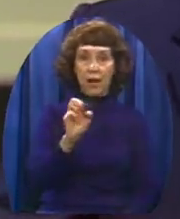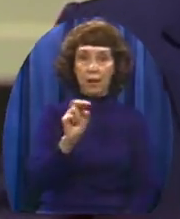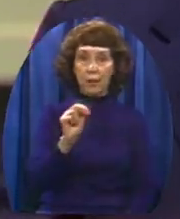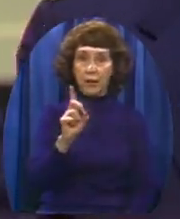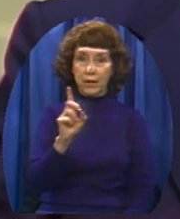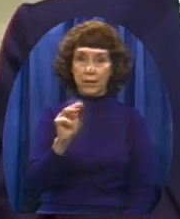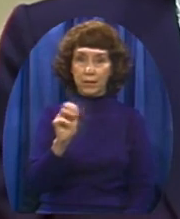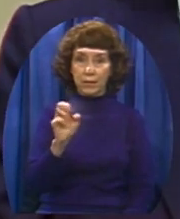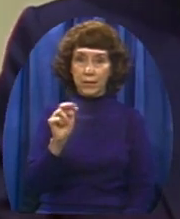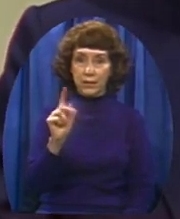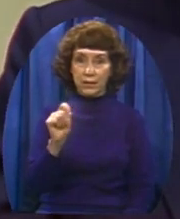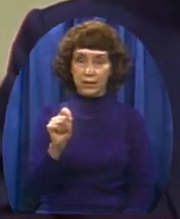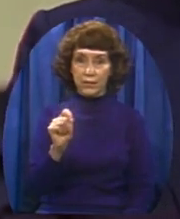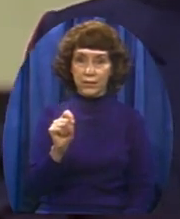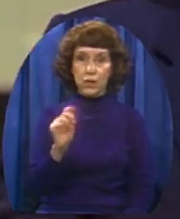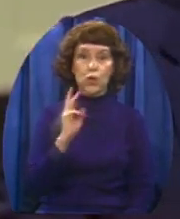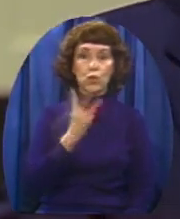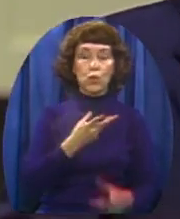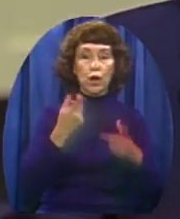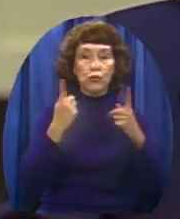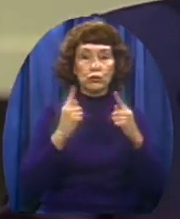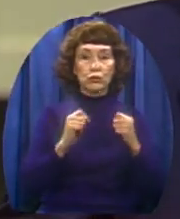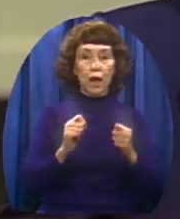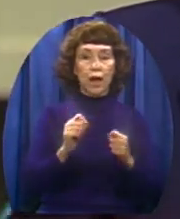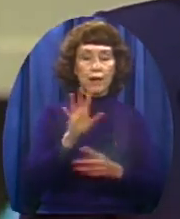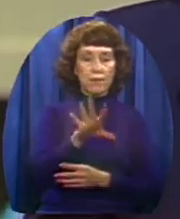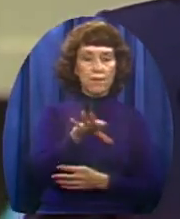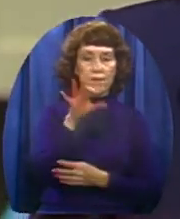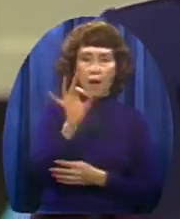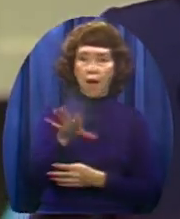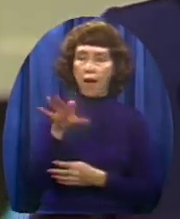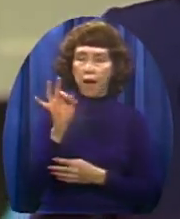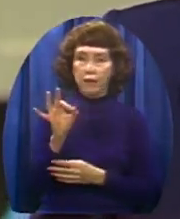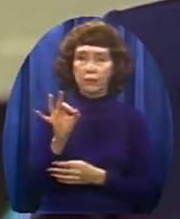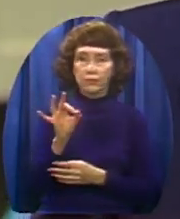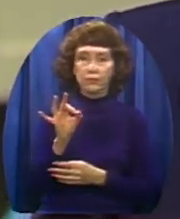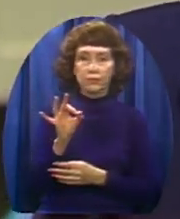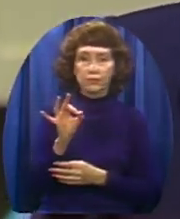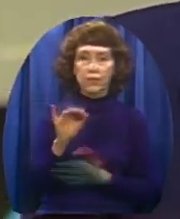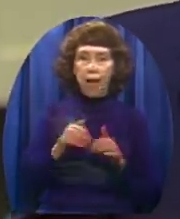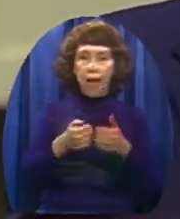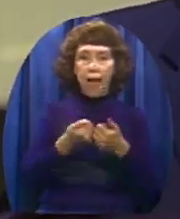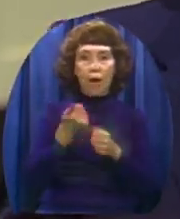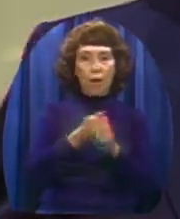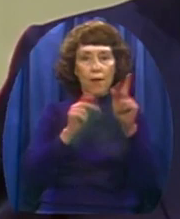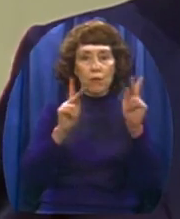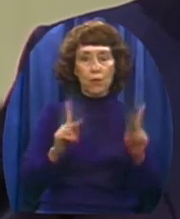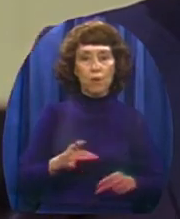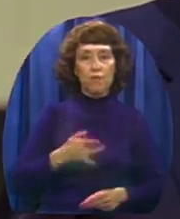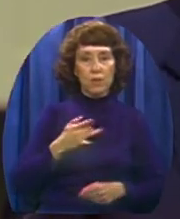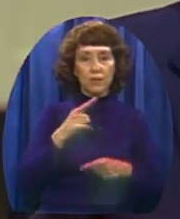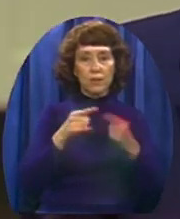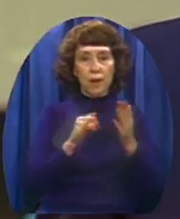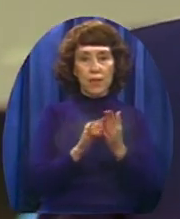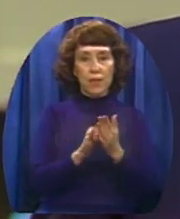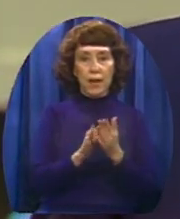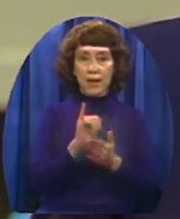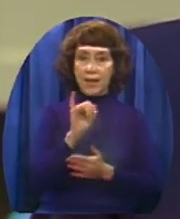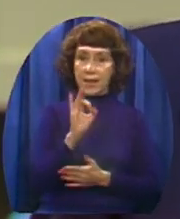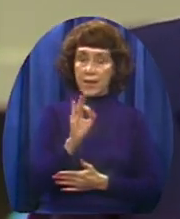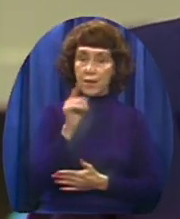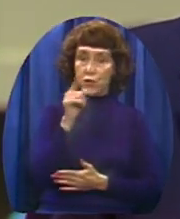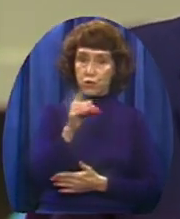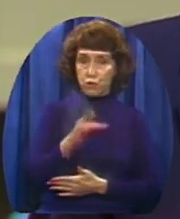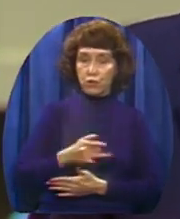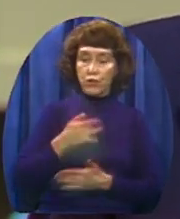We're trying to find out how everybody feels on the subject. And if you feel that America's children should have the right